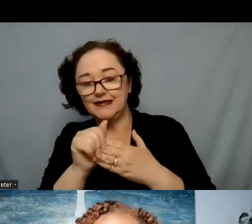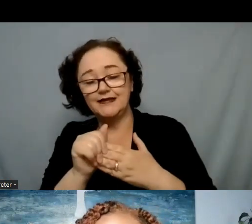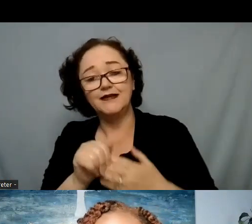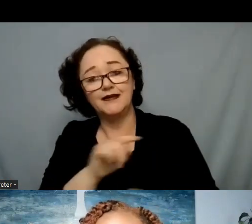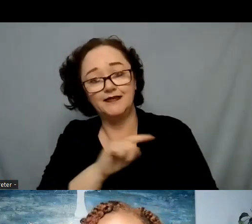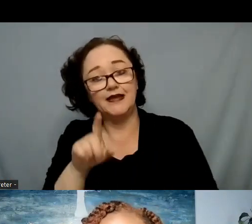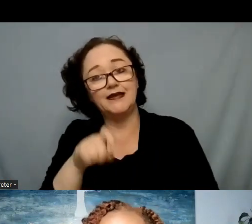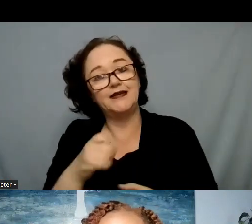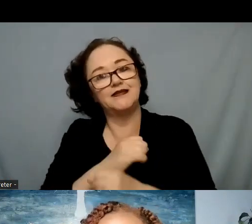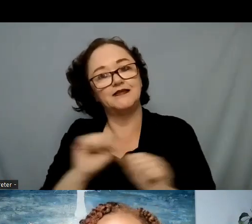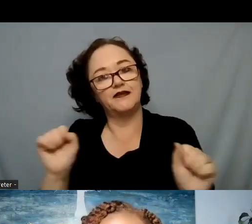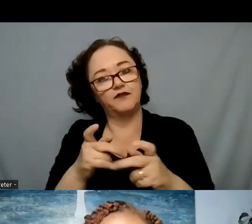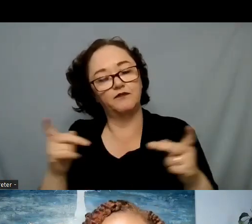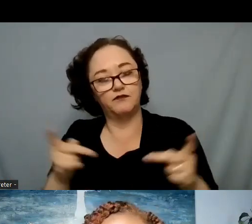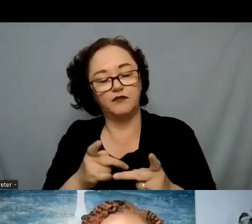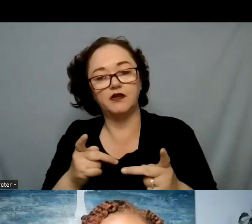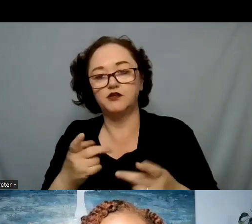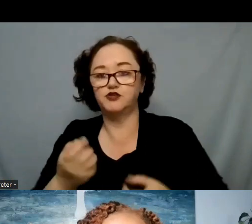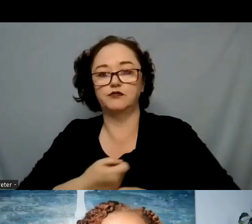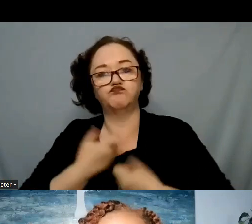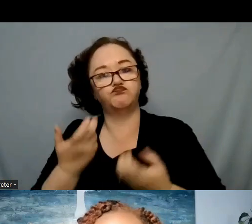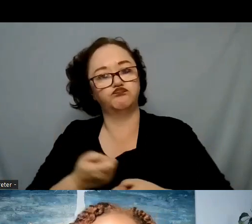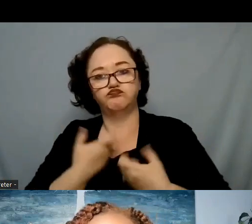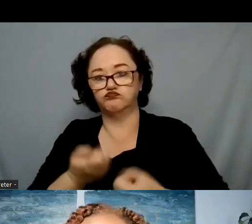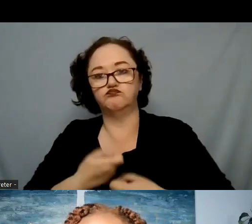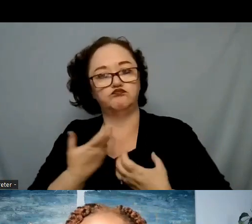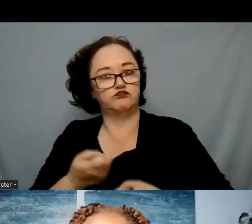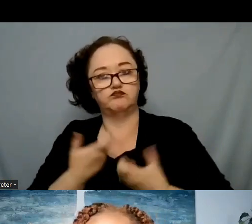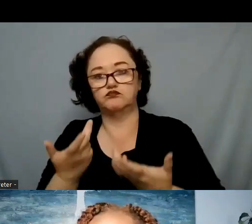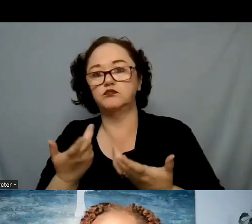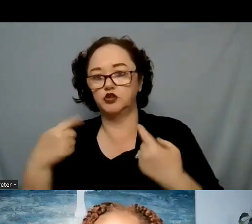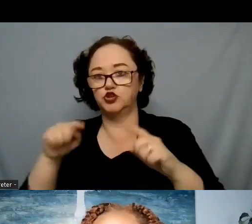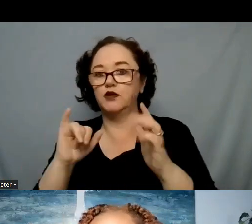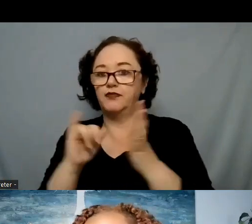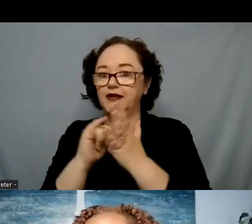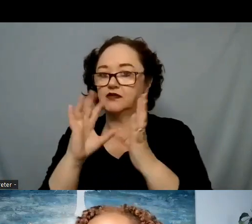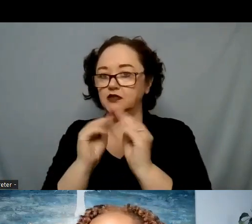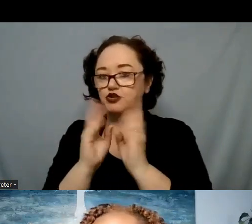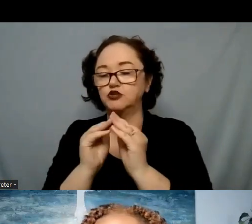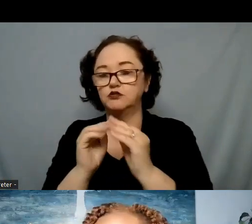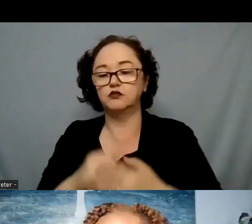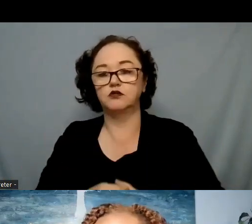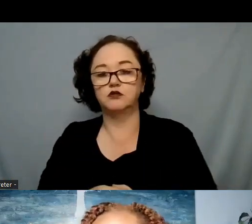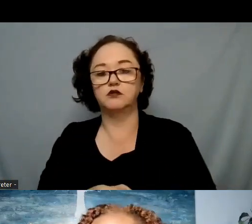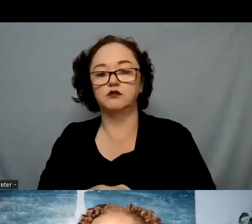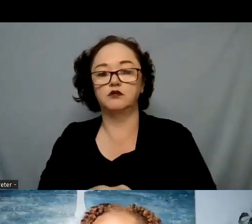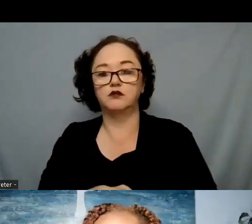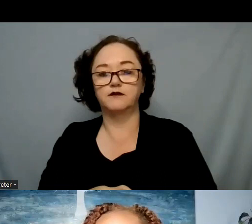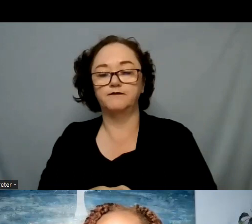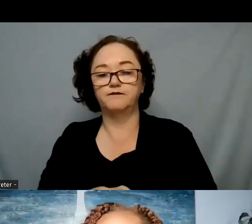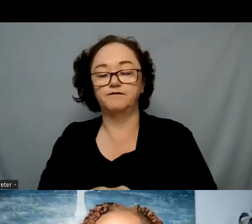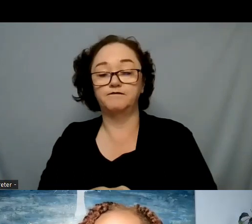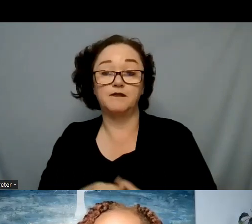be their authentic self in that session but they might have to they might not be able to do that at home